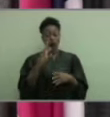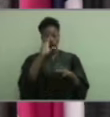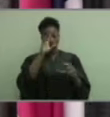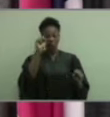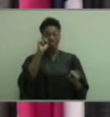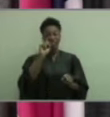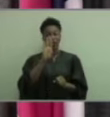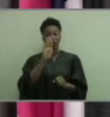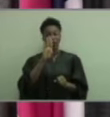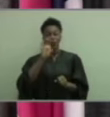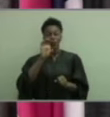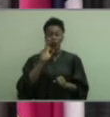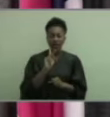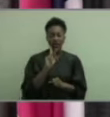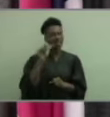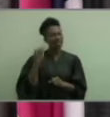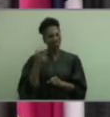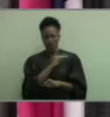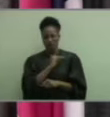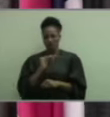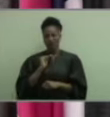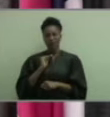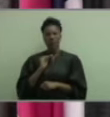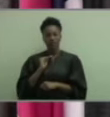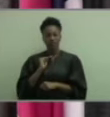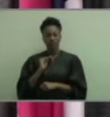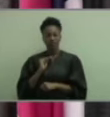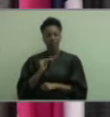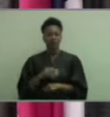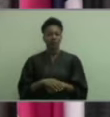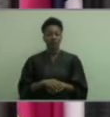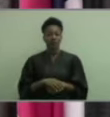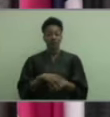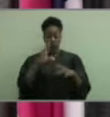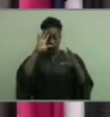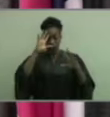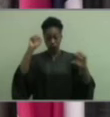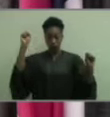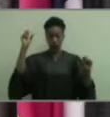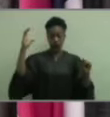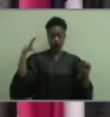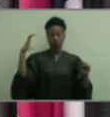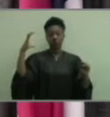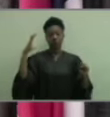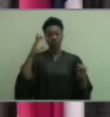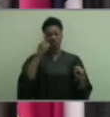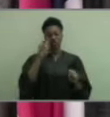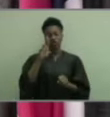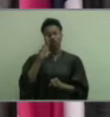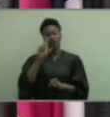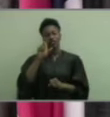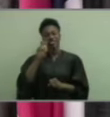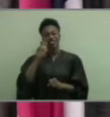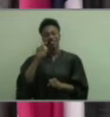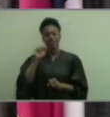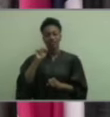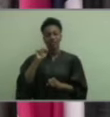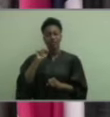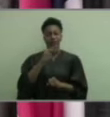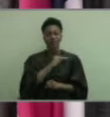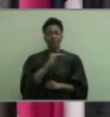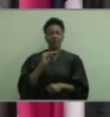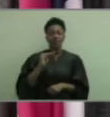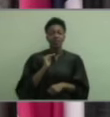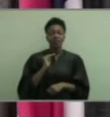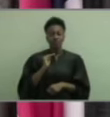Dionne Hoskins-Brown, and other members of the Board of Education, Superintendent Dr. Lovett, and members of the administration for your